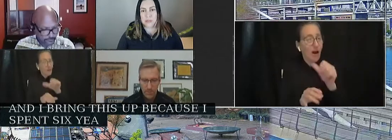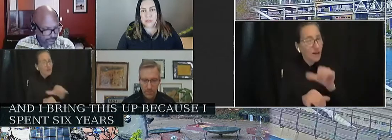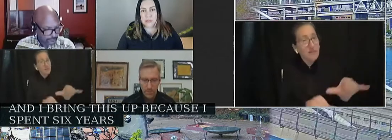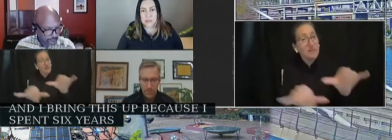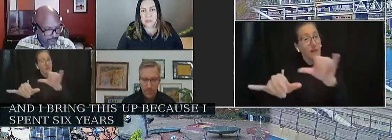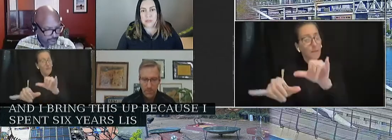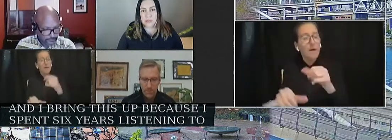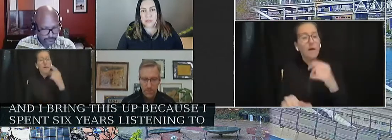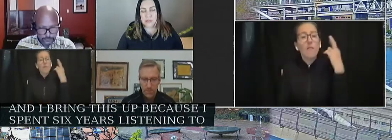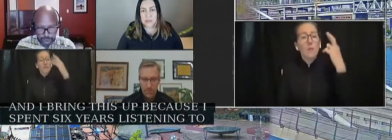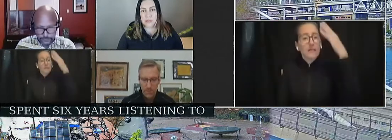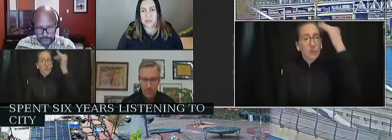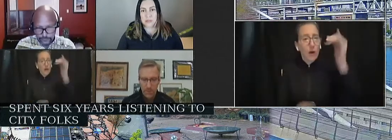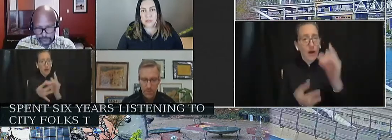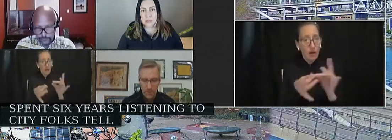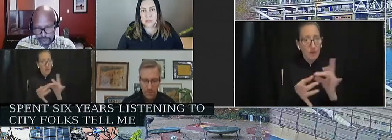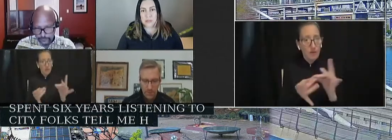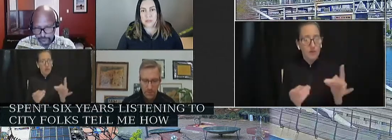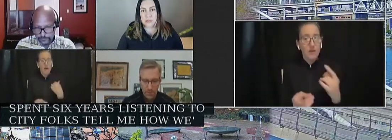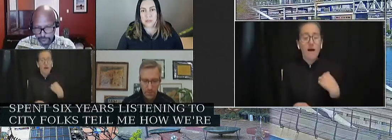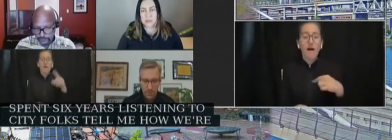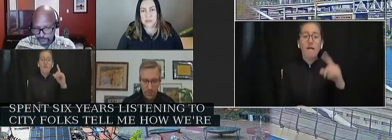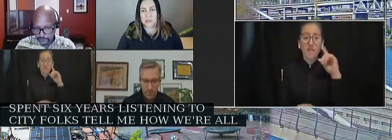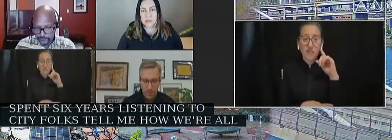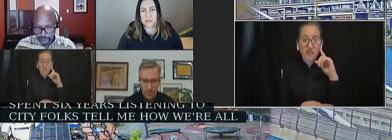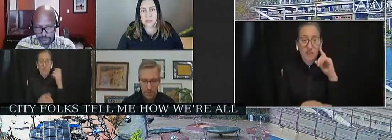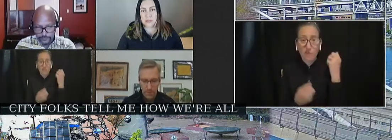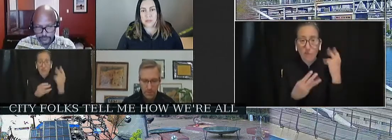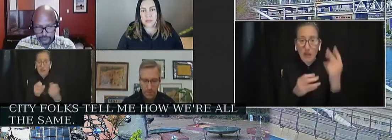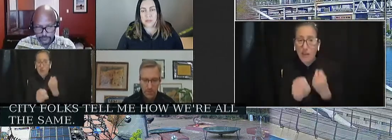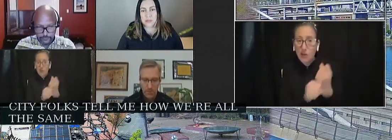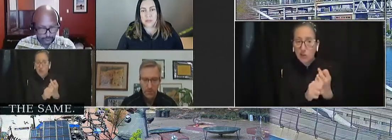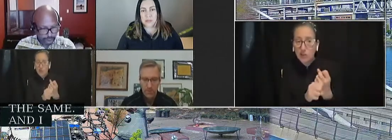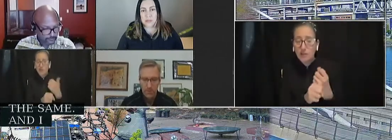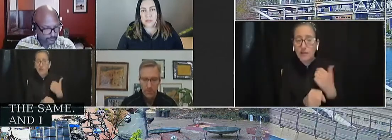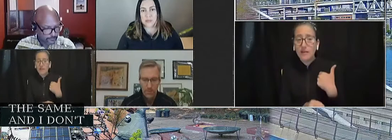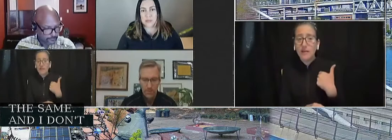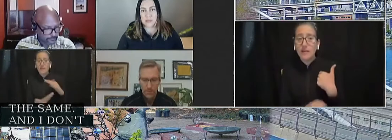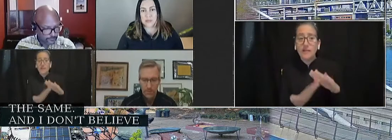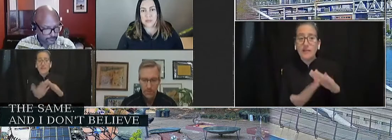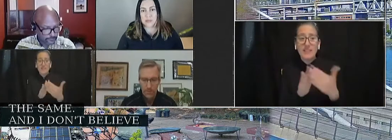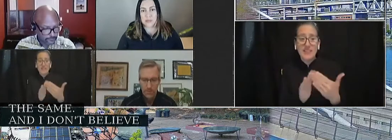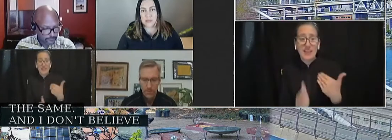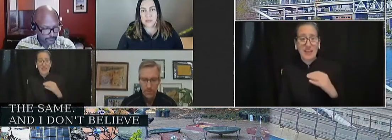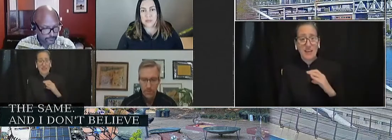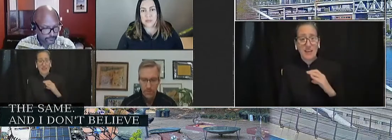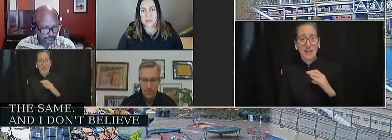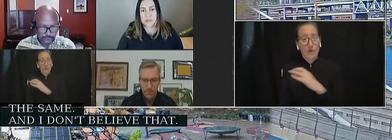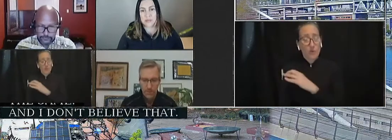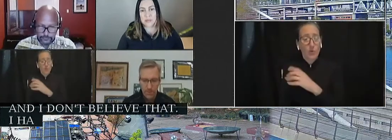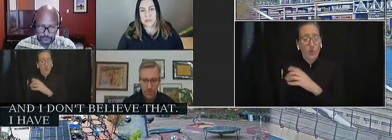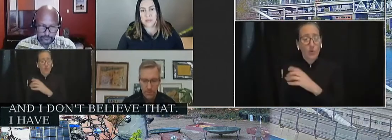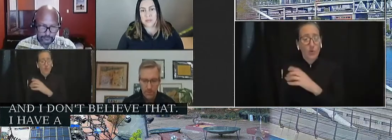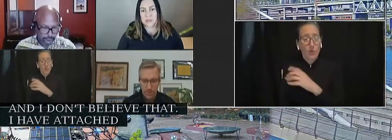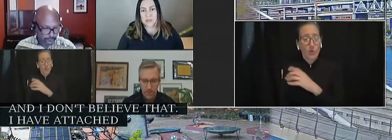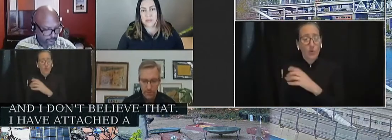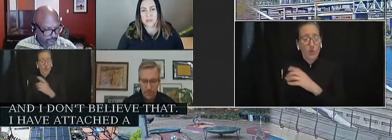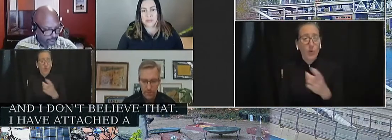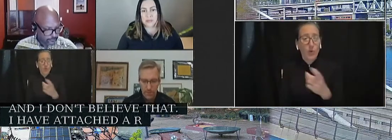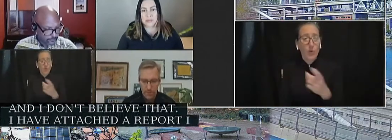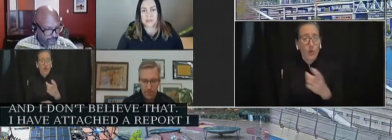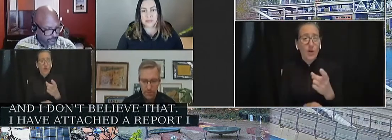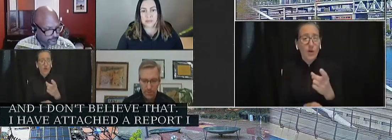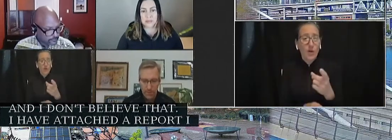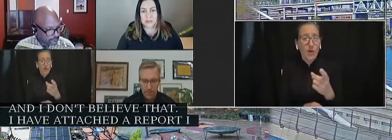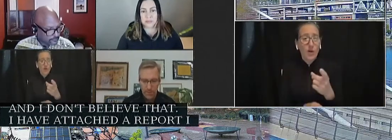folks tell me how we're all the same. And I don't believe that. I've attached a report I did calling,